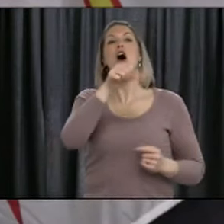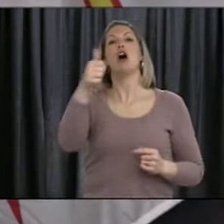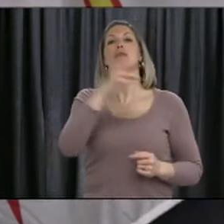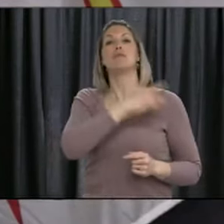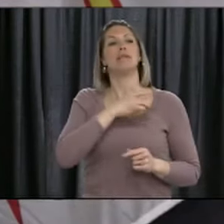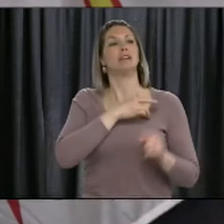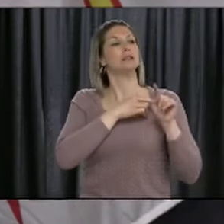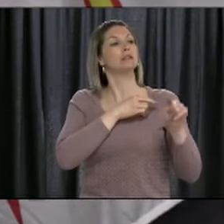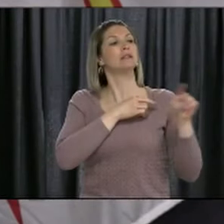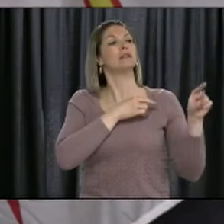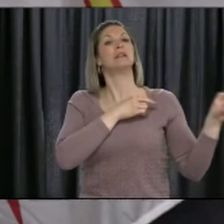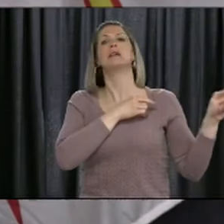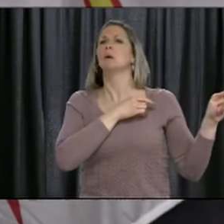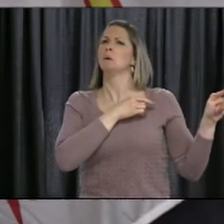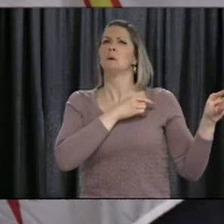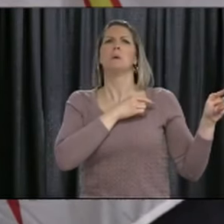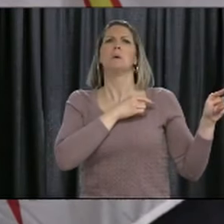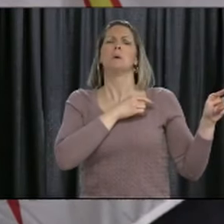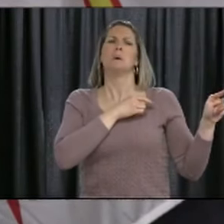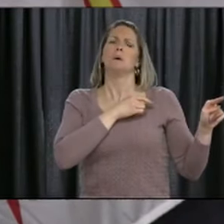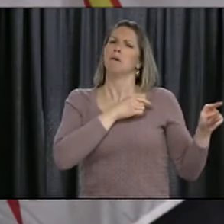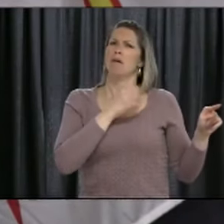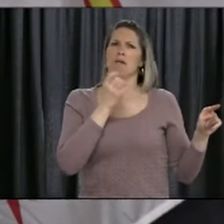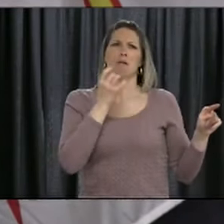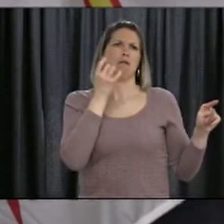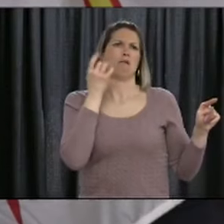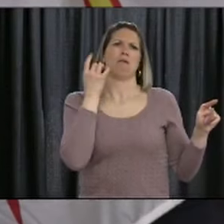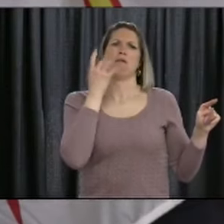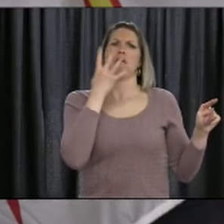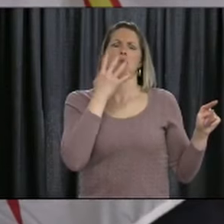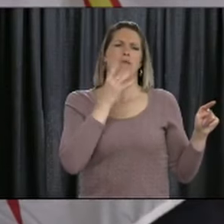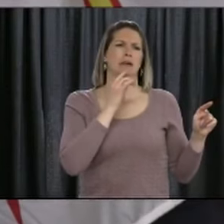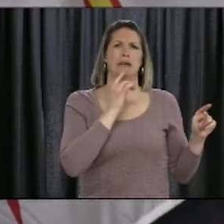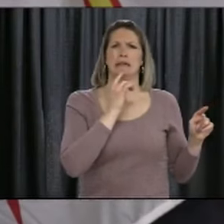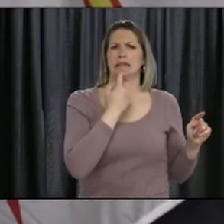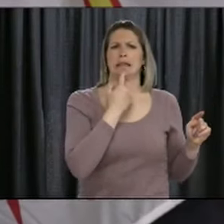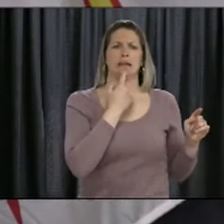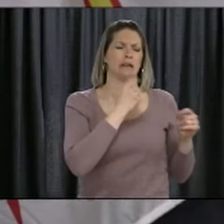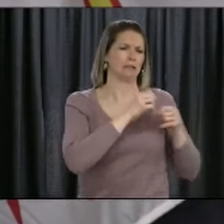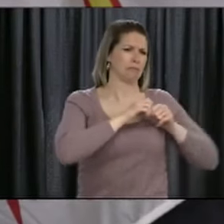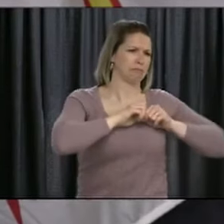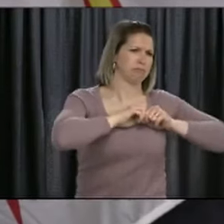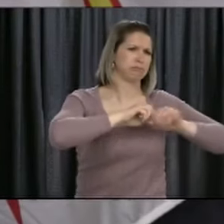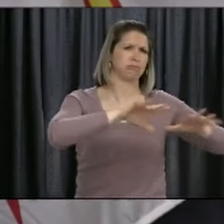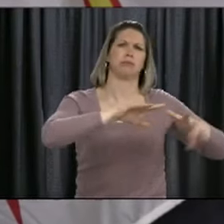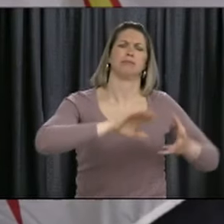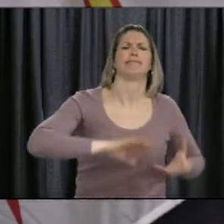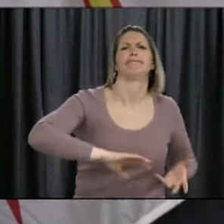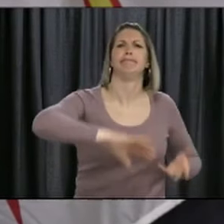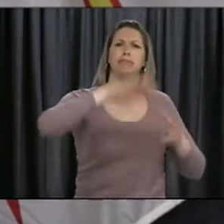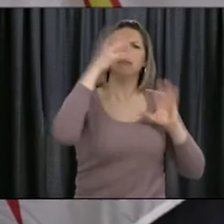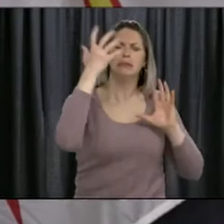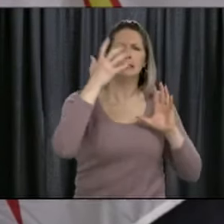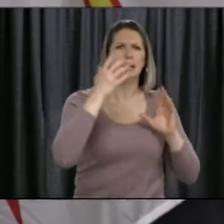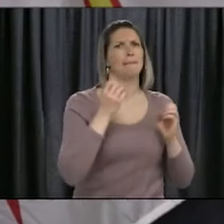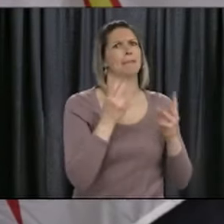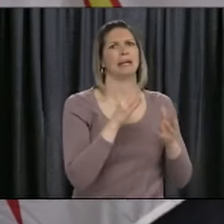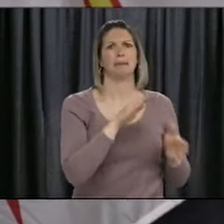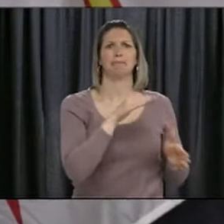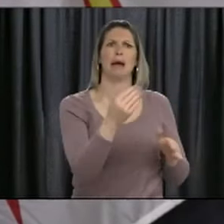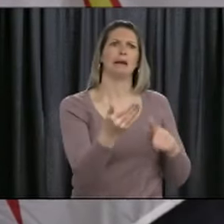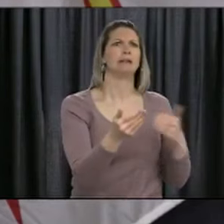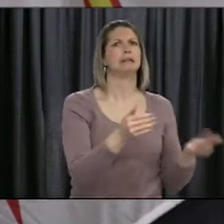facilities and personal care type homes across the country. We don't want that to happen here. So I know it's